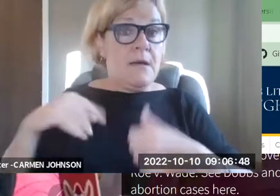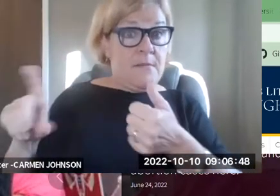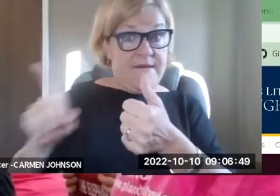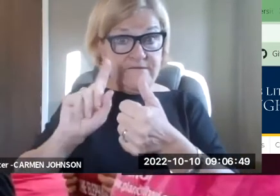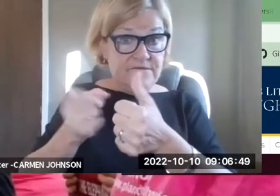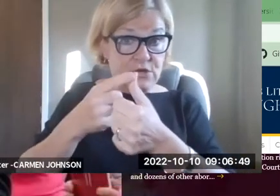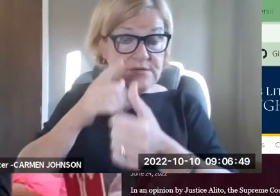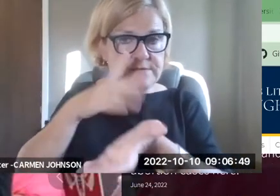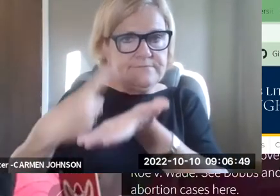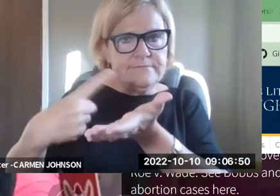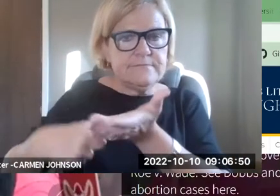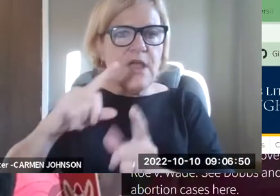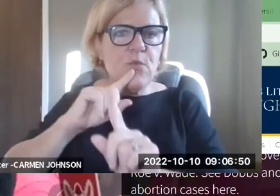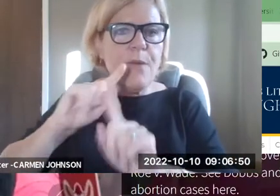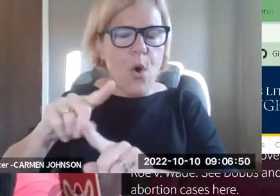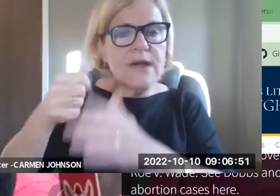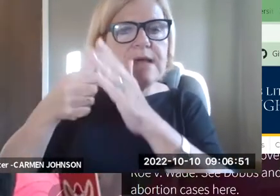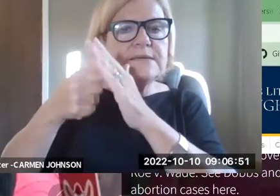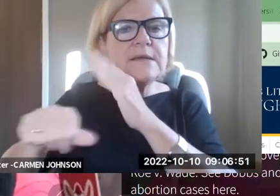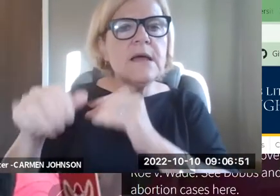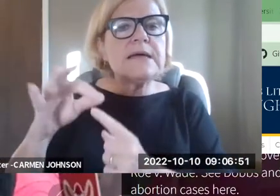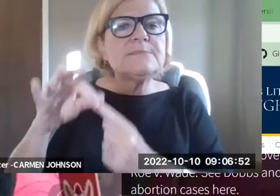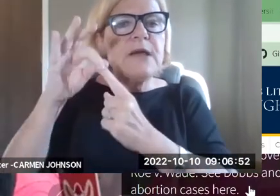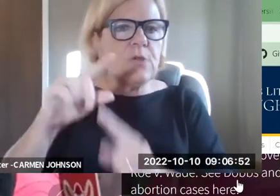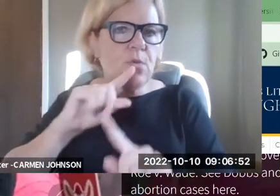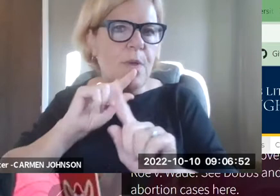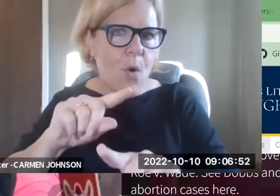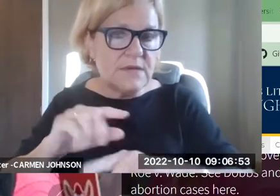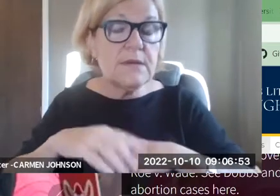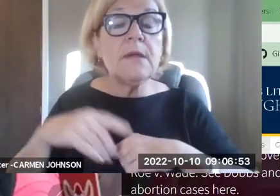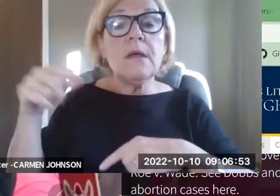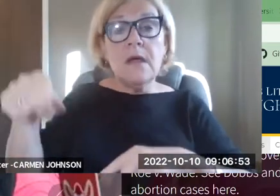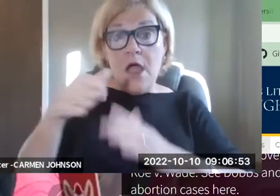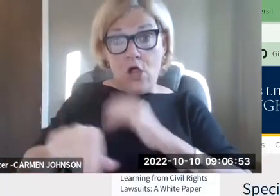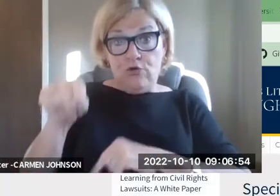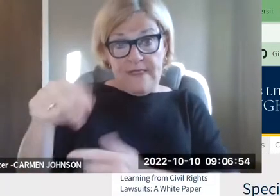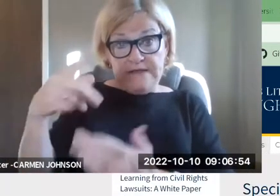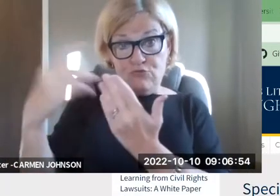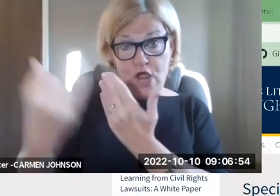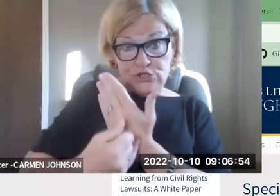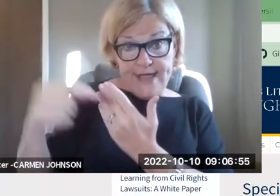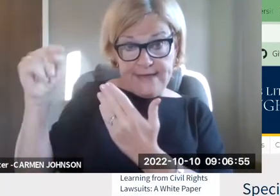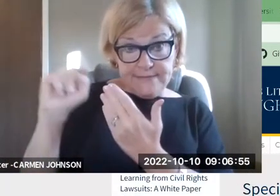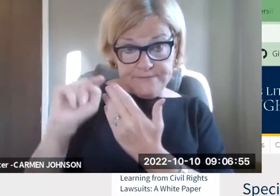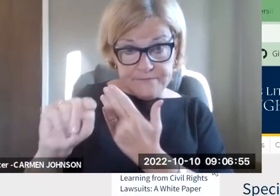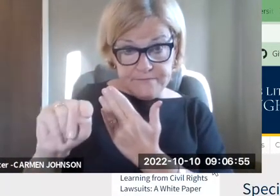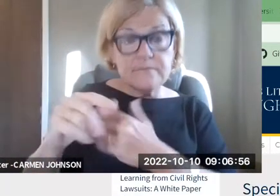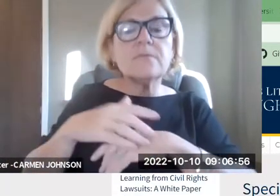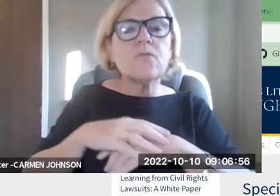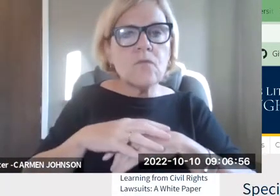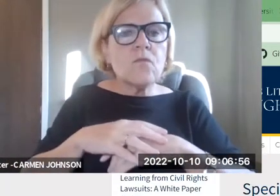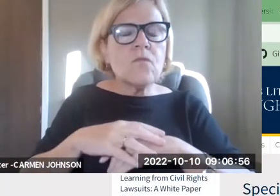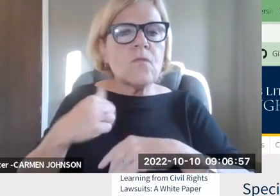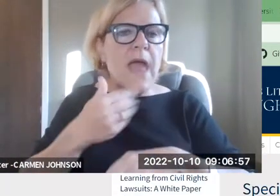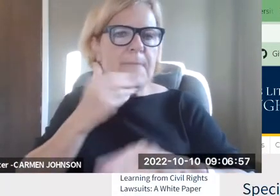to get cases. I'm going to come back to that in a minute, but what I'm going to go to first is the report under special